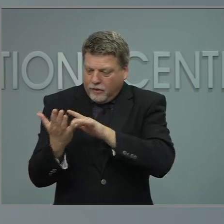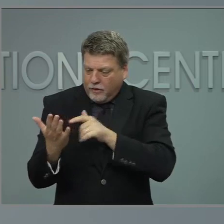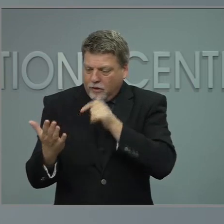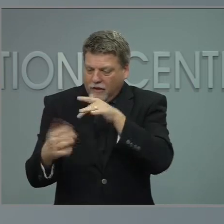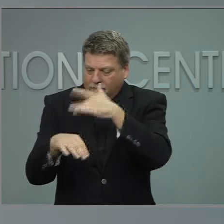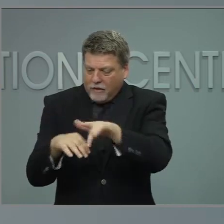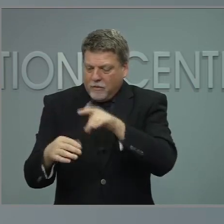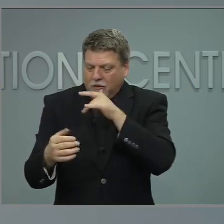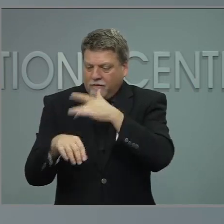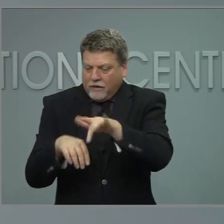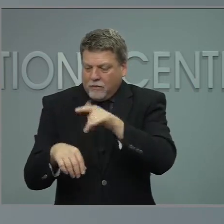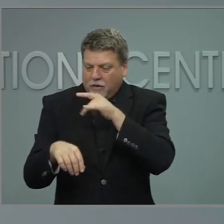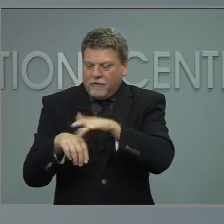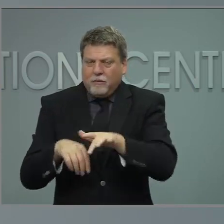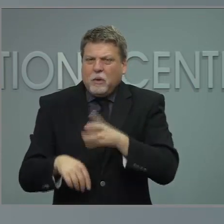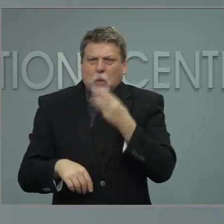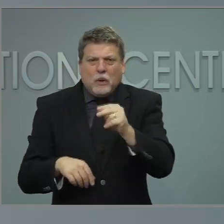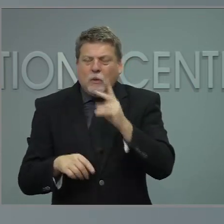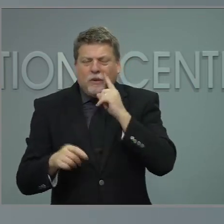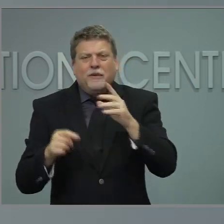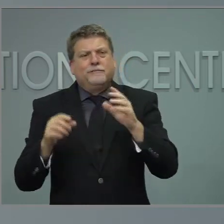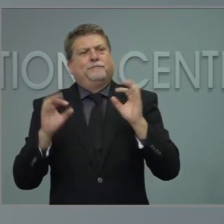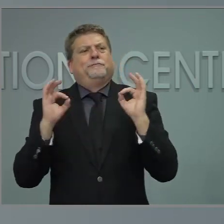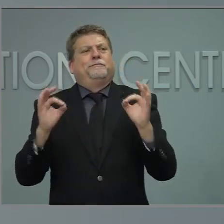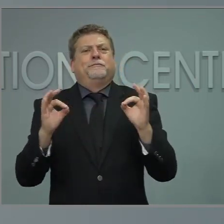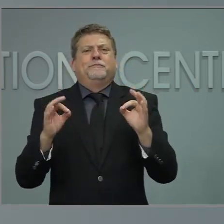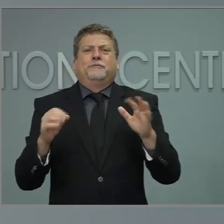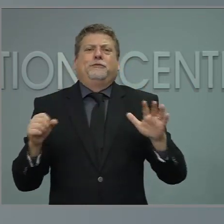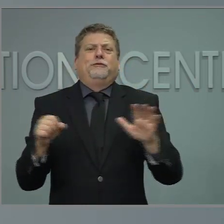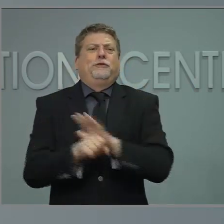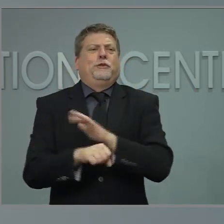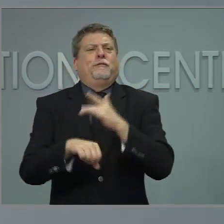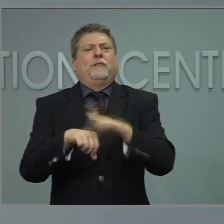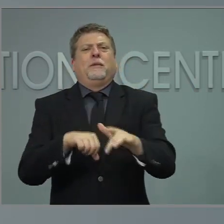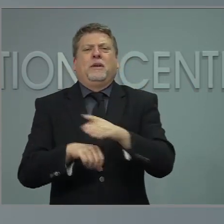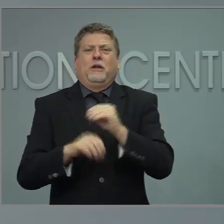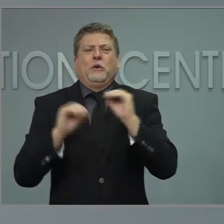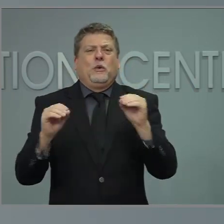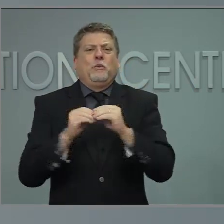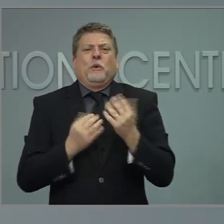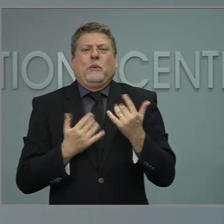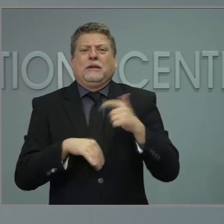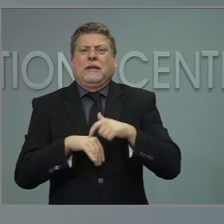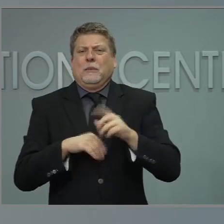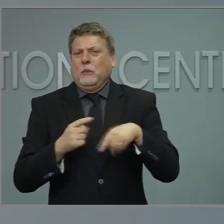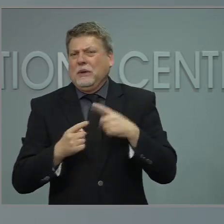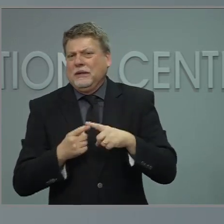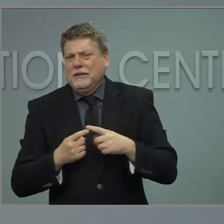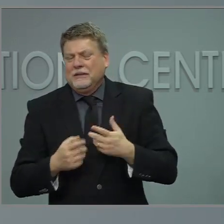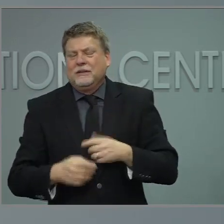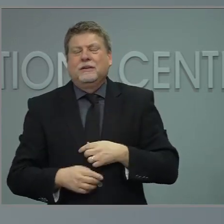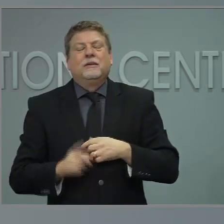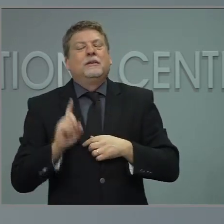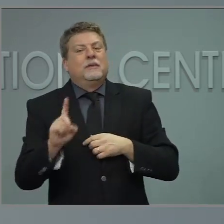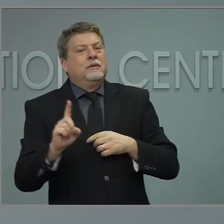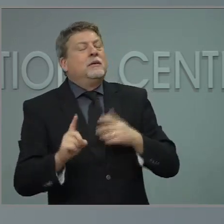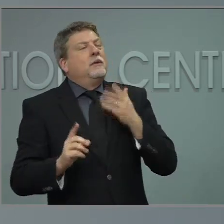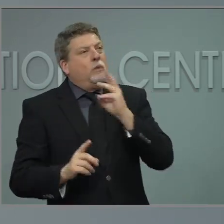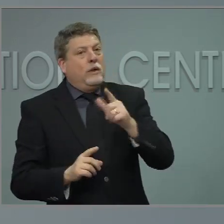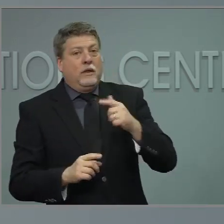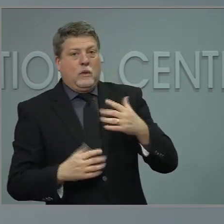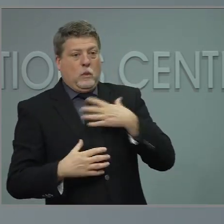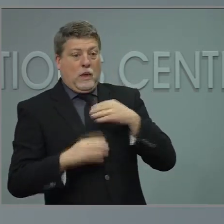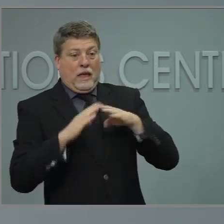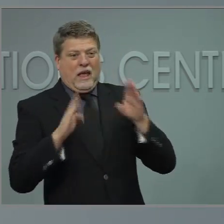appointment? We're continuing to see increased supply and the last White House call, they told us that we